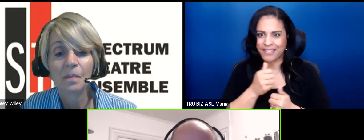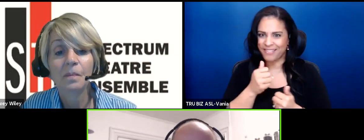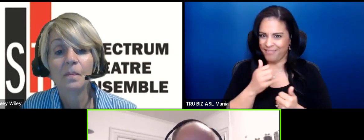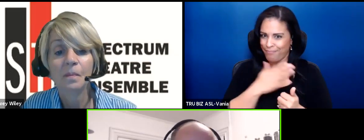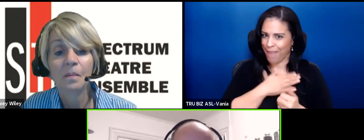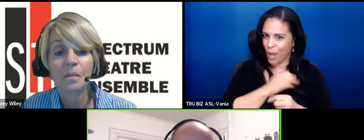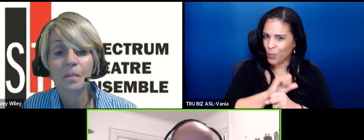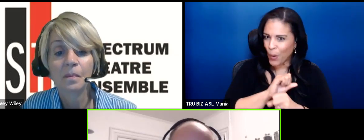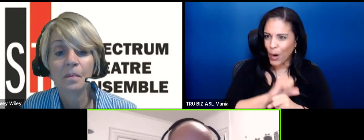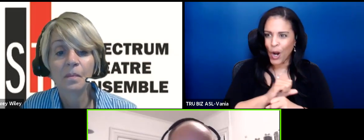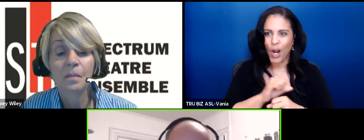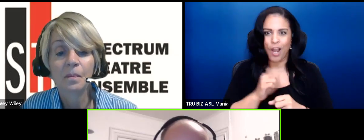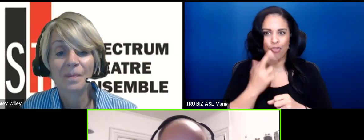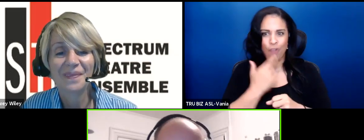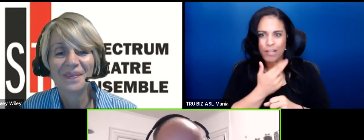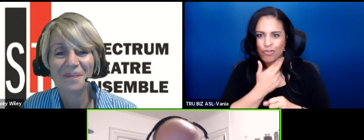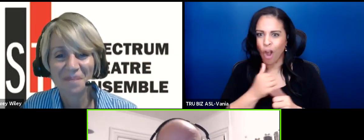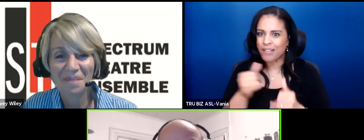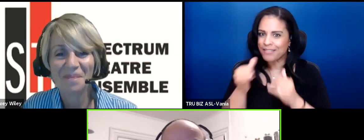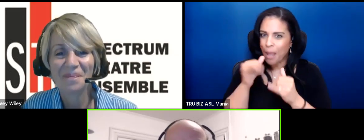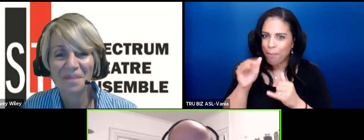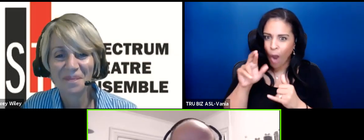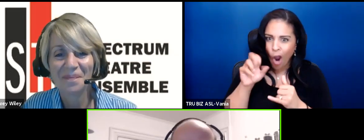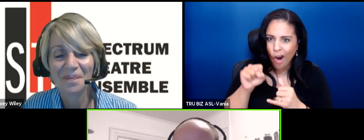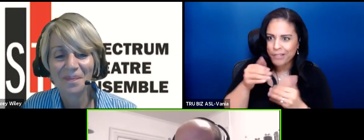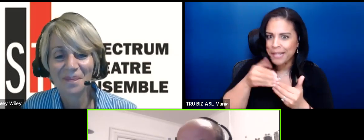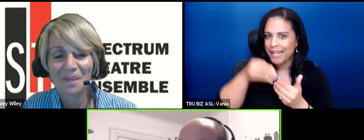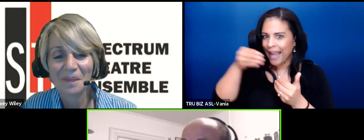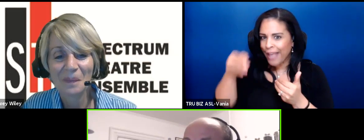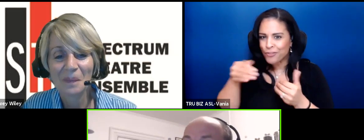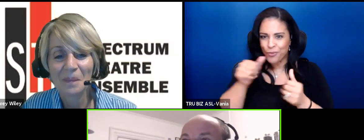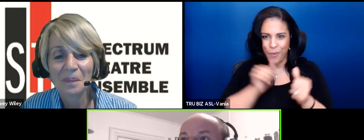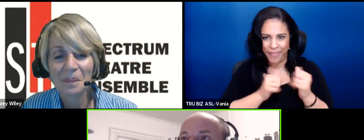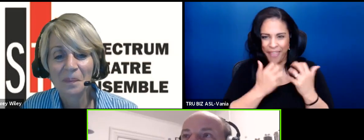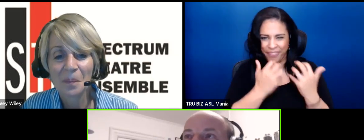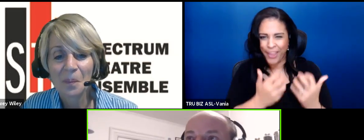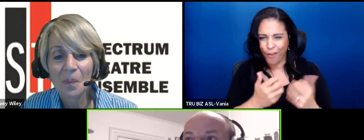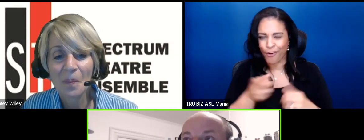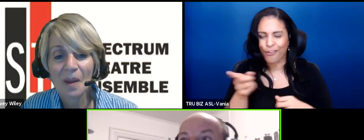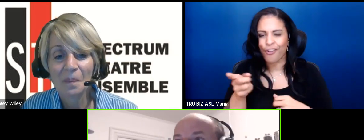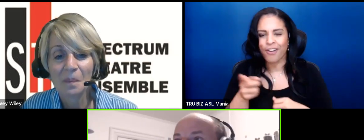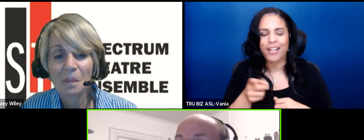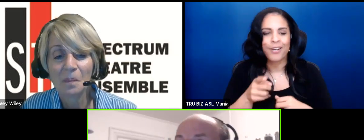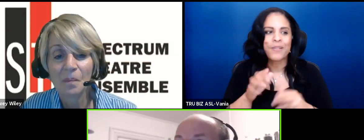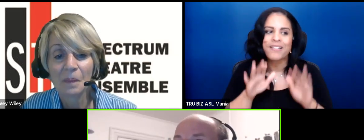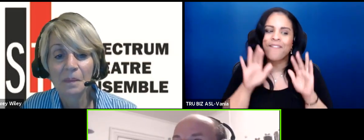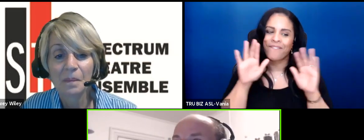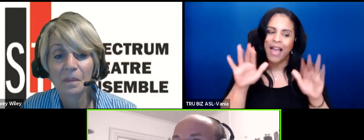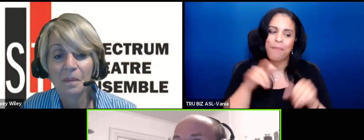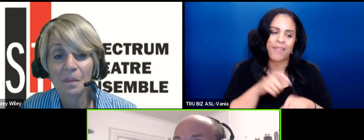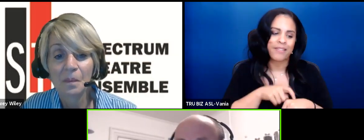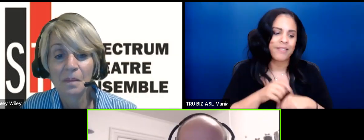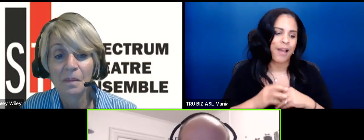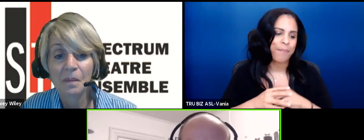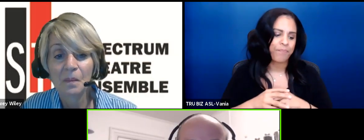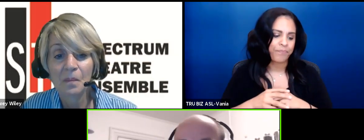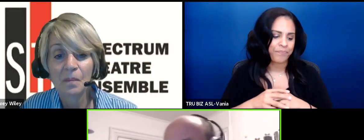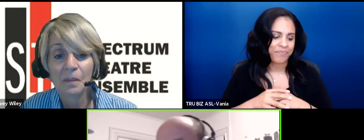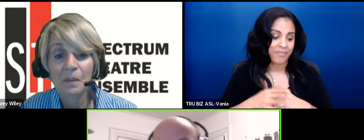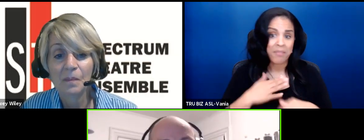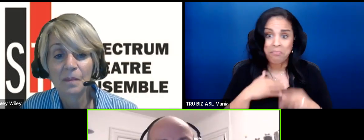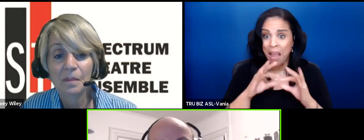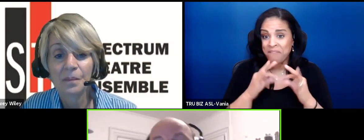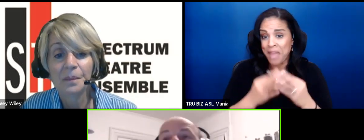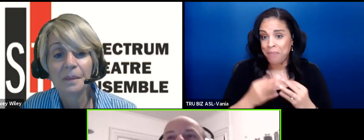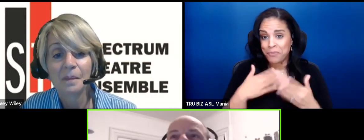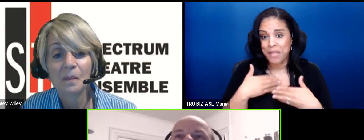restaurants and the bars are right next to the theaters. Um you know it was a fabulous time. Uh and my family was just